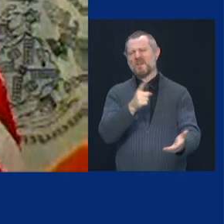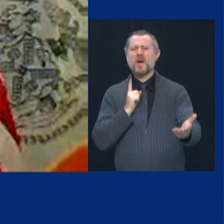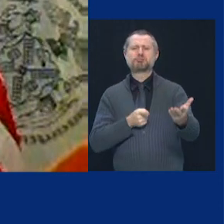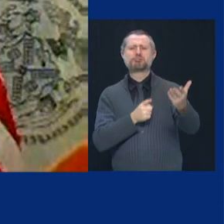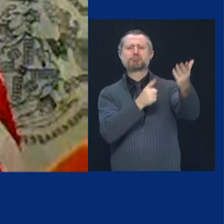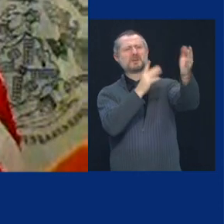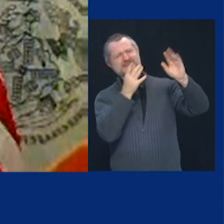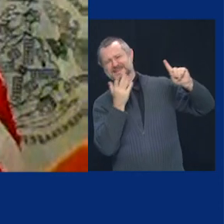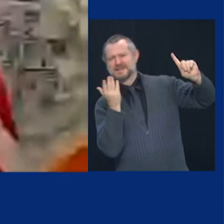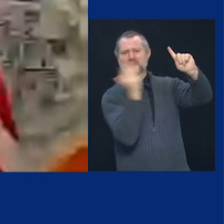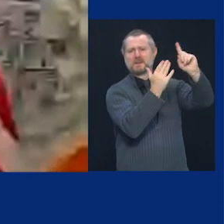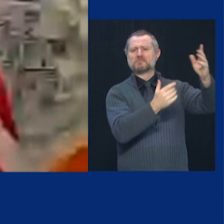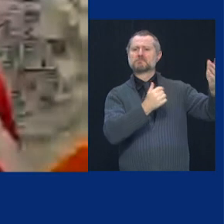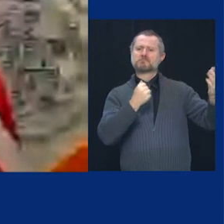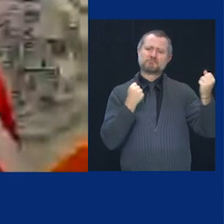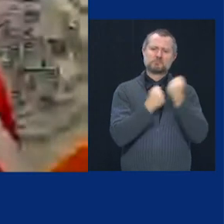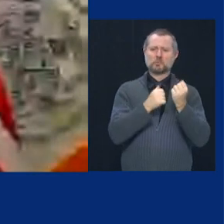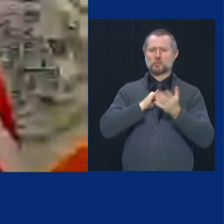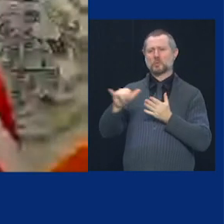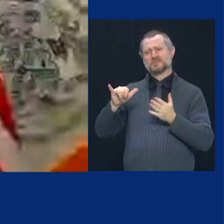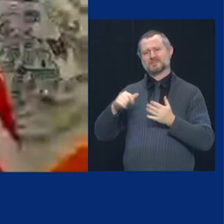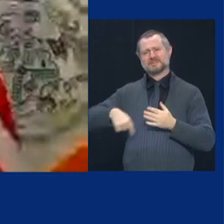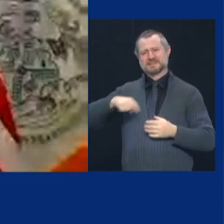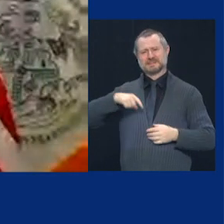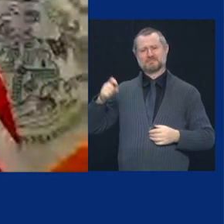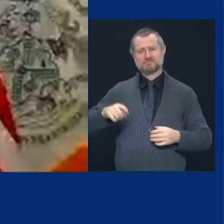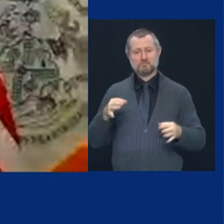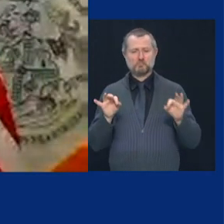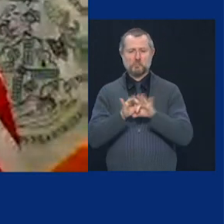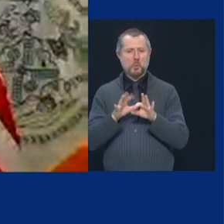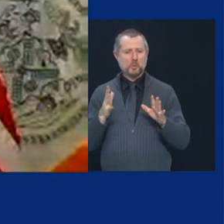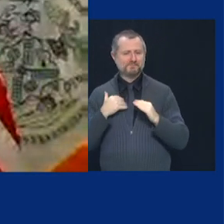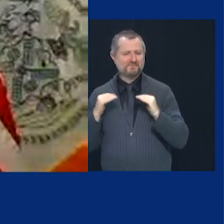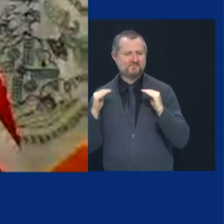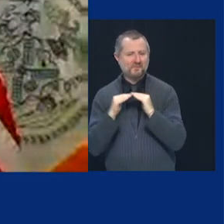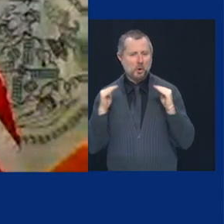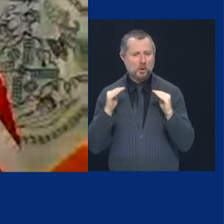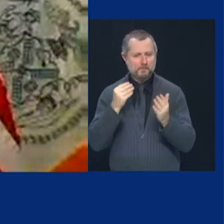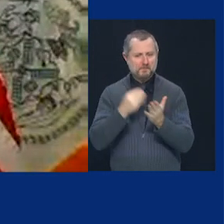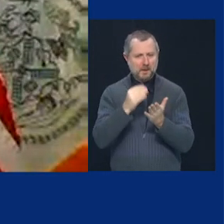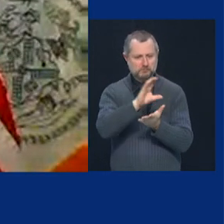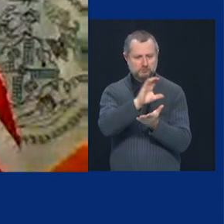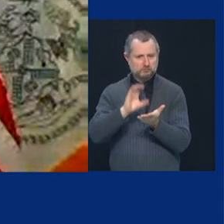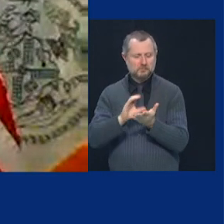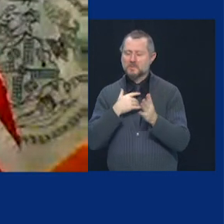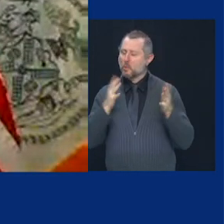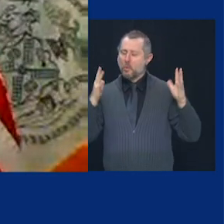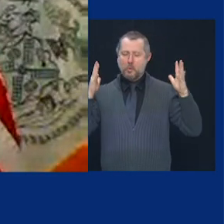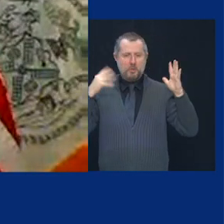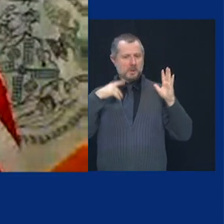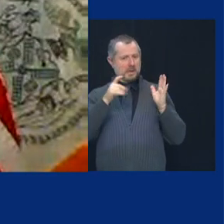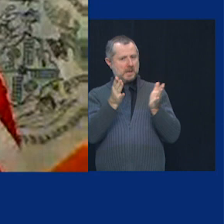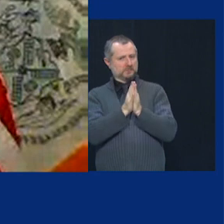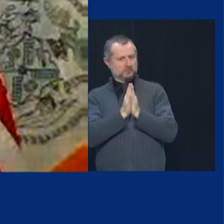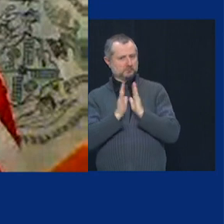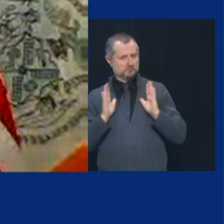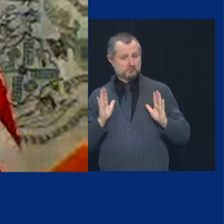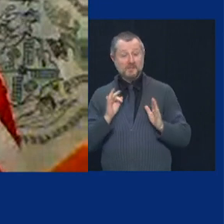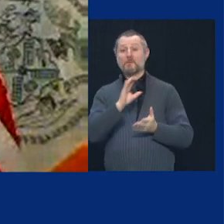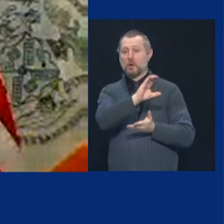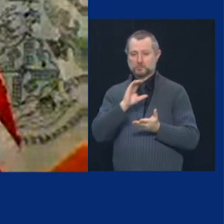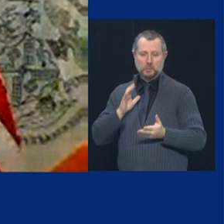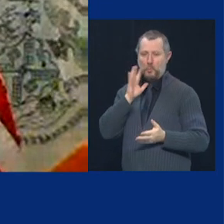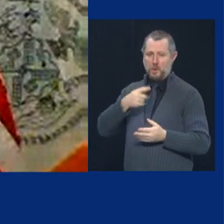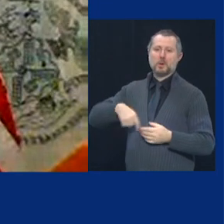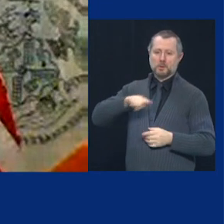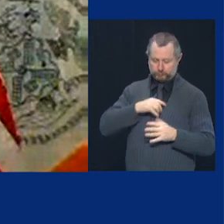we get just our fair share that's all we're asking for so we can come back strong for the people of the city and the state thank you governor